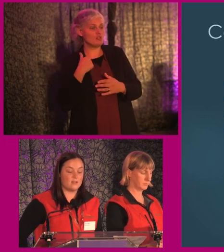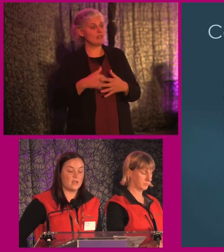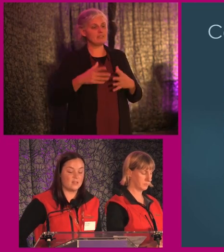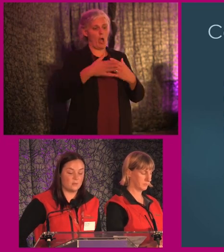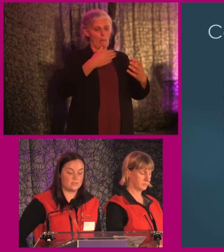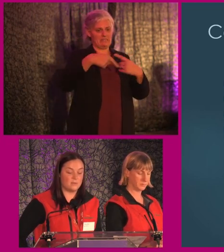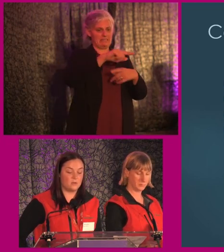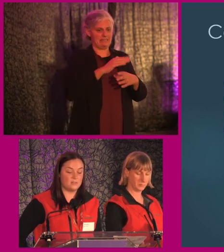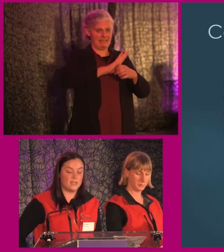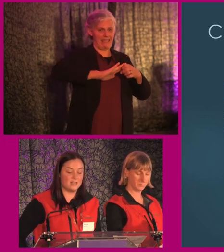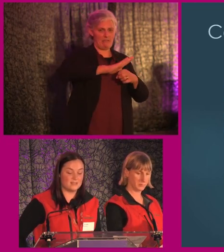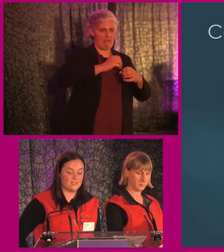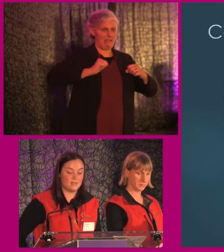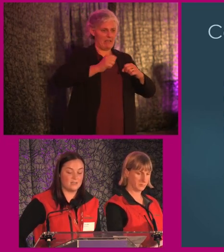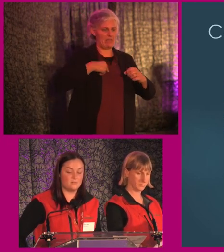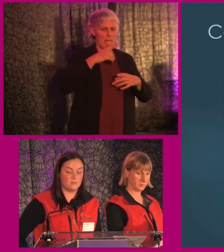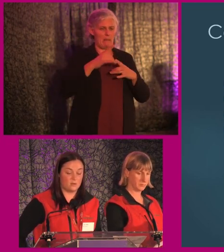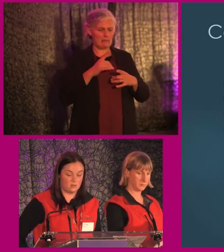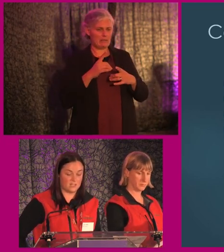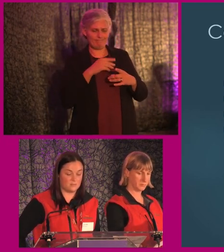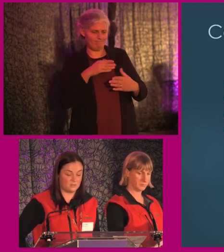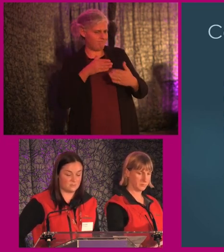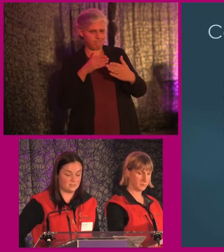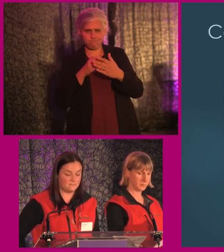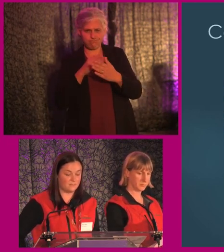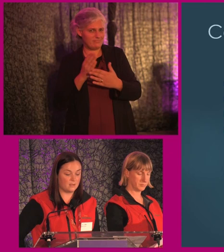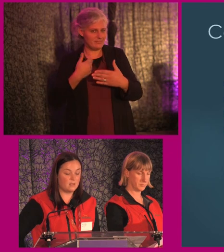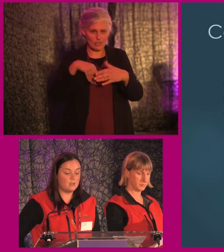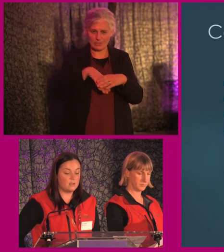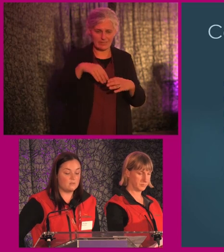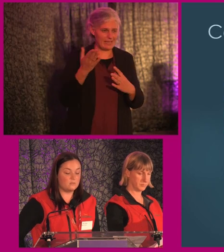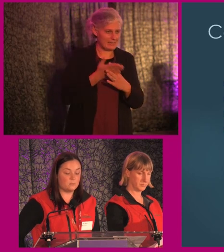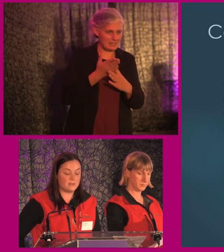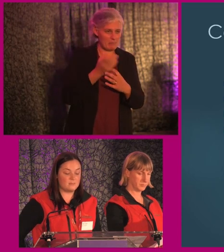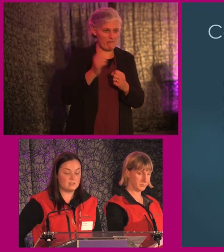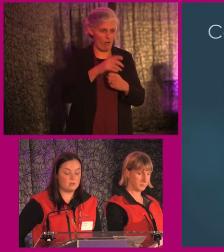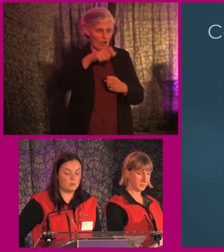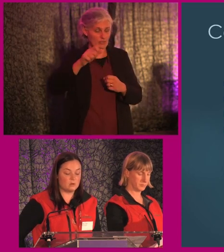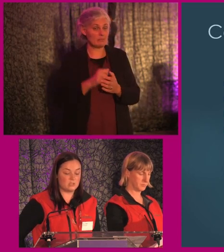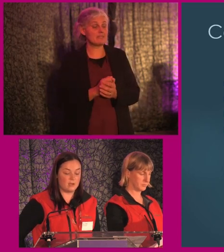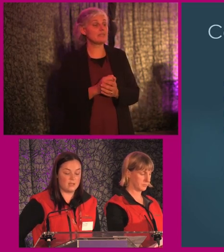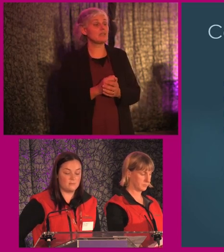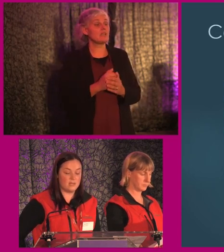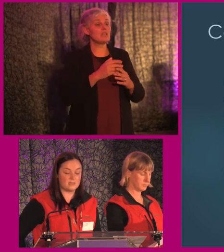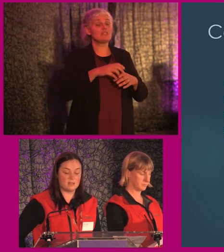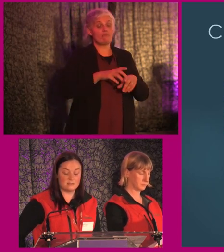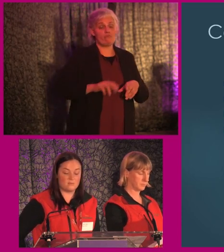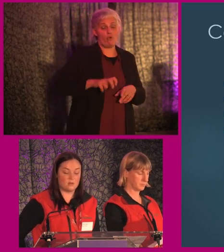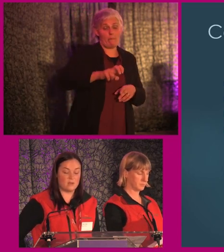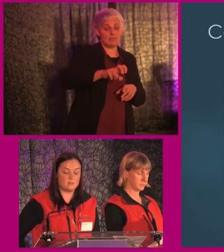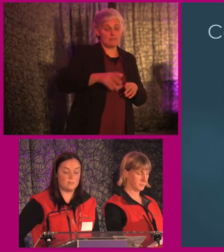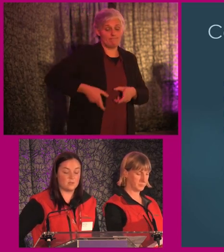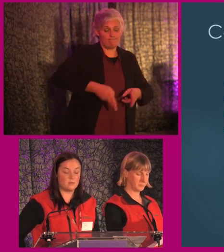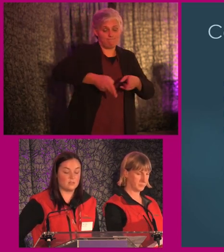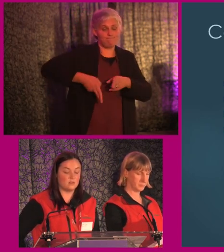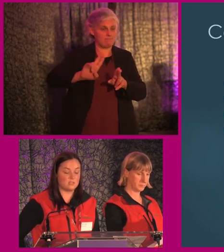area at the bus stop causing inaccessibility for all types of customers. Footpaths being too low or too high meaning it's not safe for